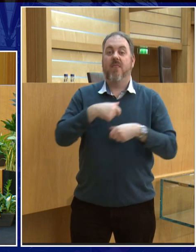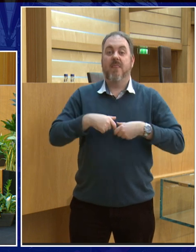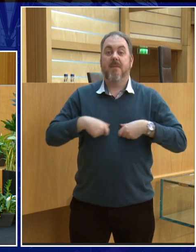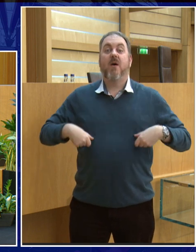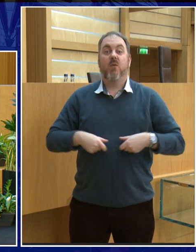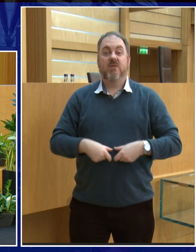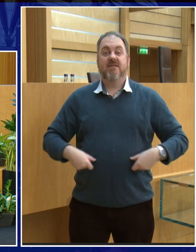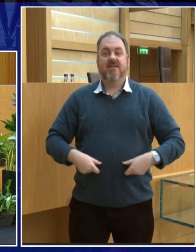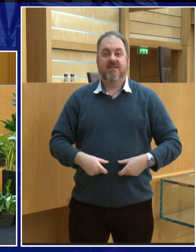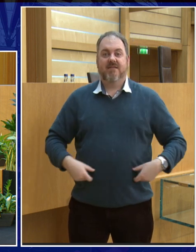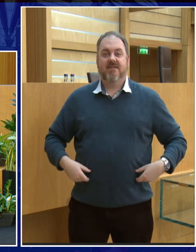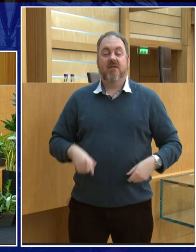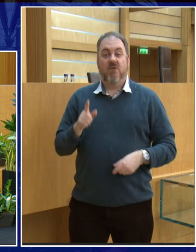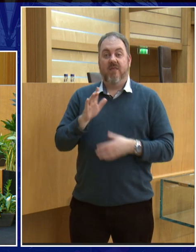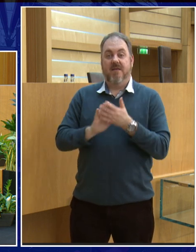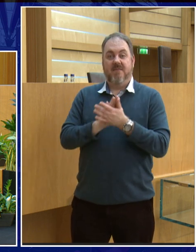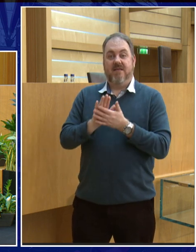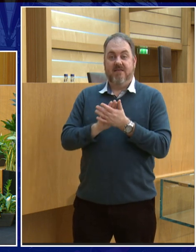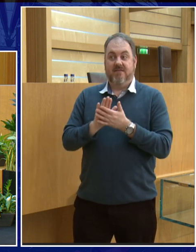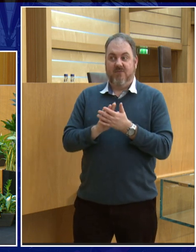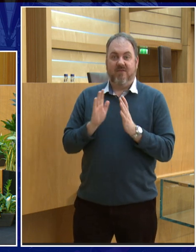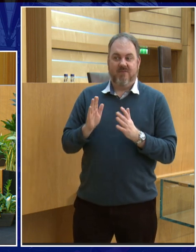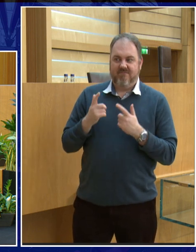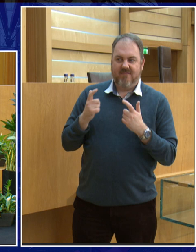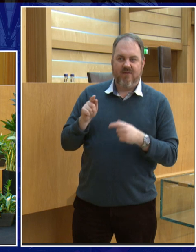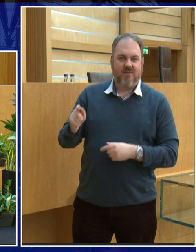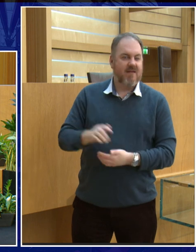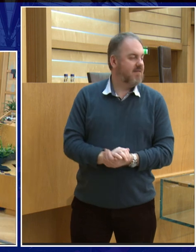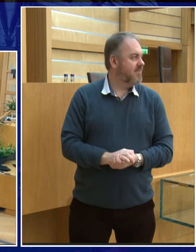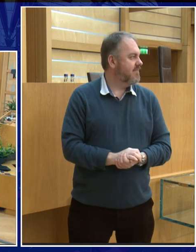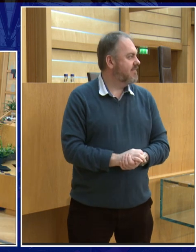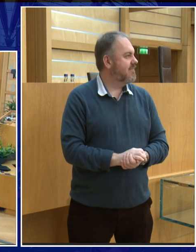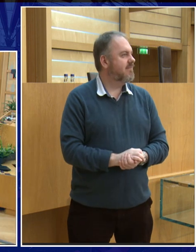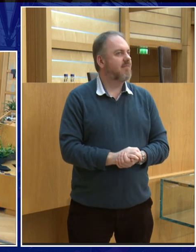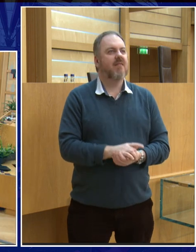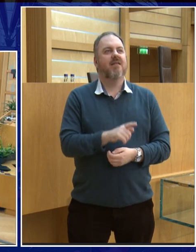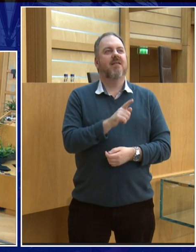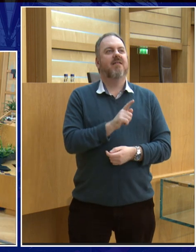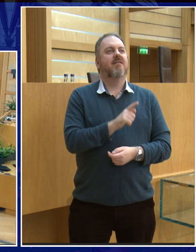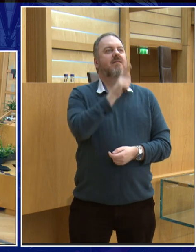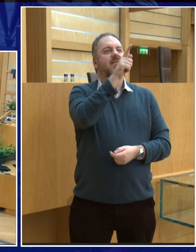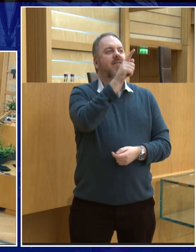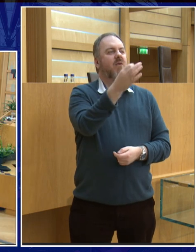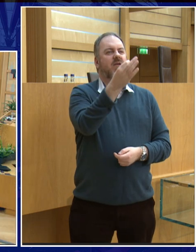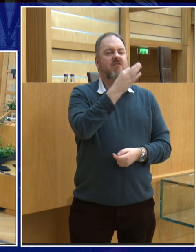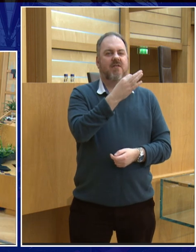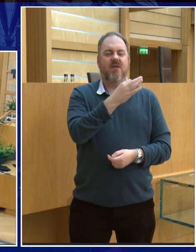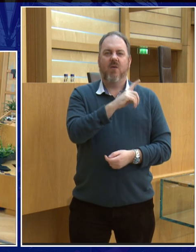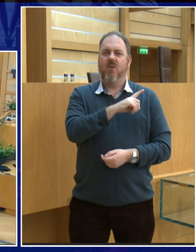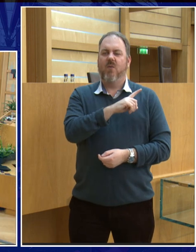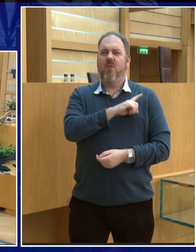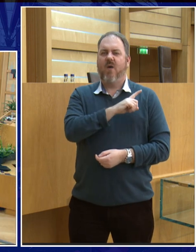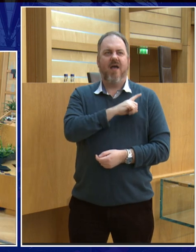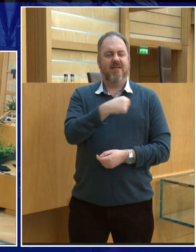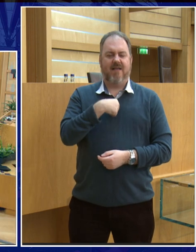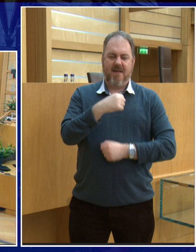help them by looking at the astronauts and what they do. Thank you very much for your question. Okay. So, I've got a question over here. And that was... I think that